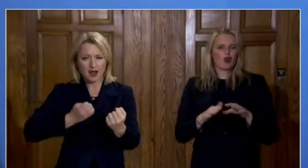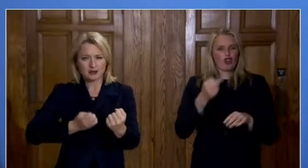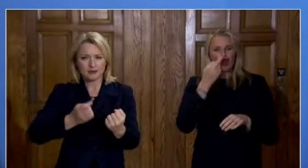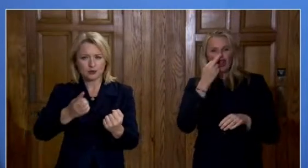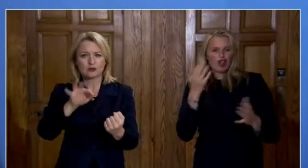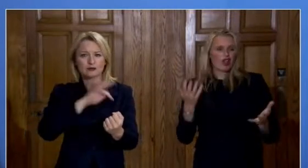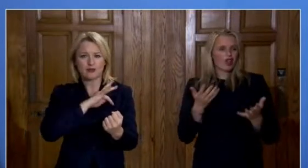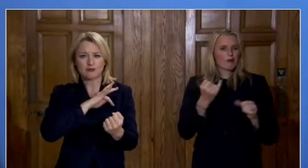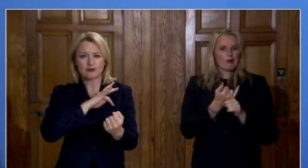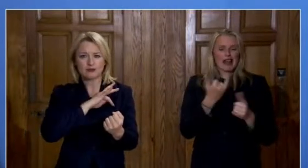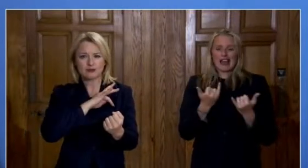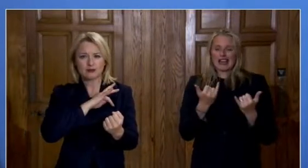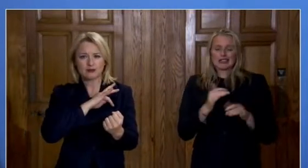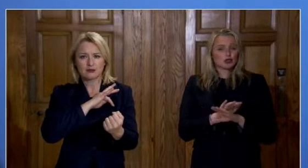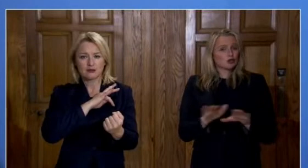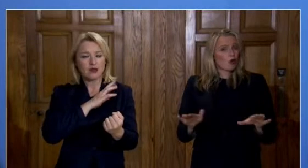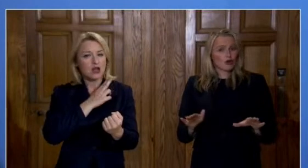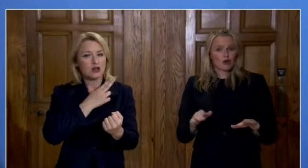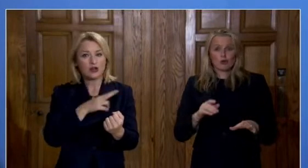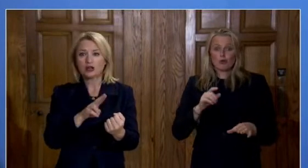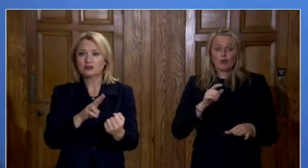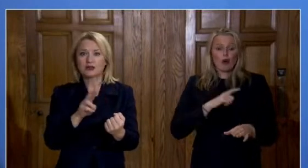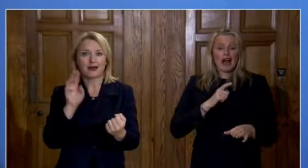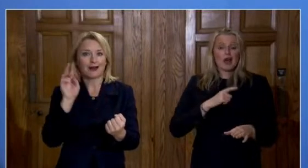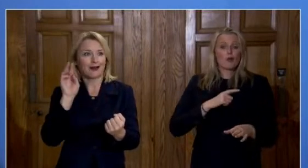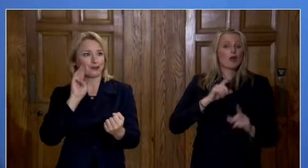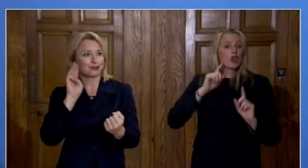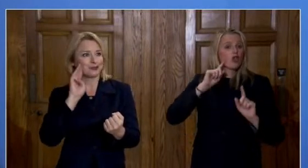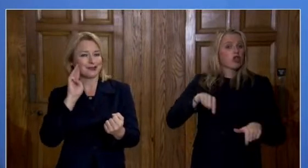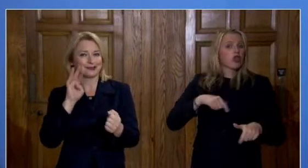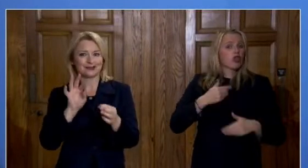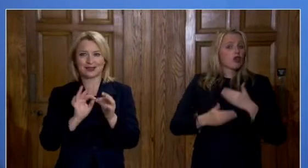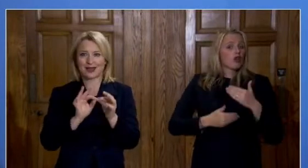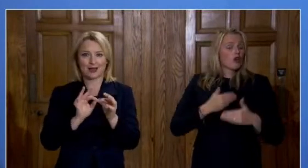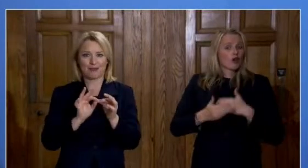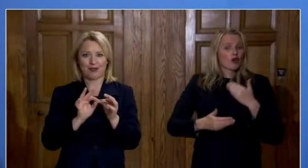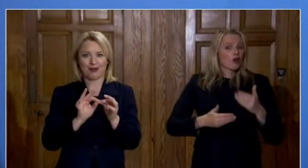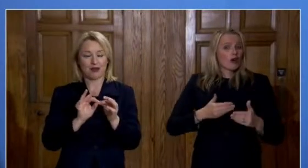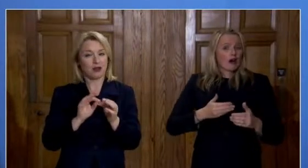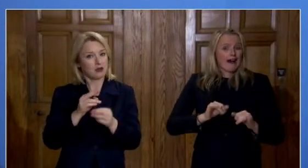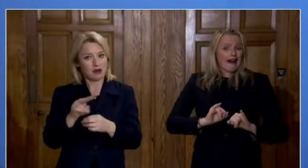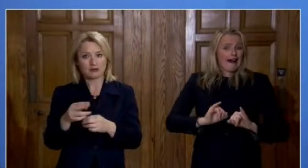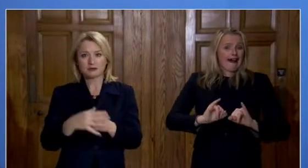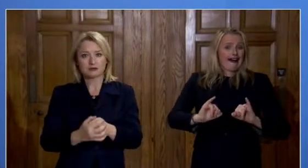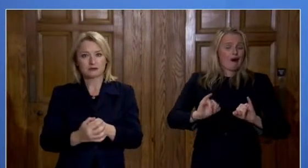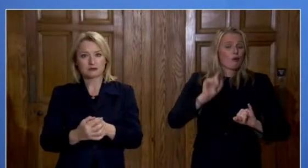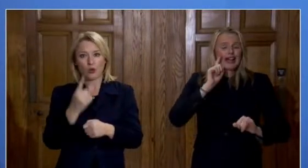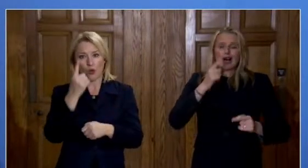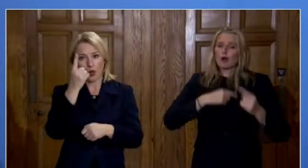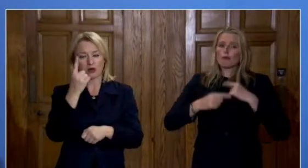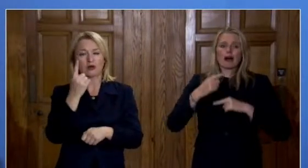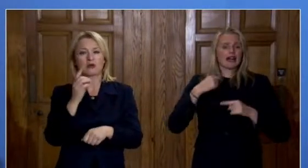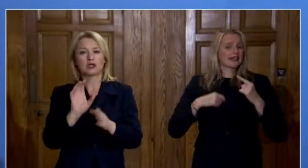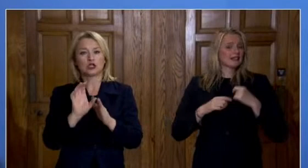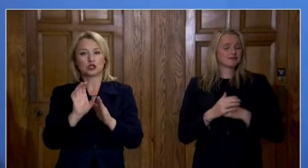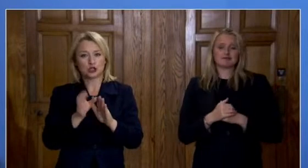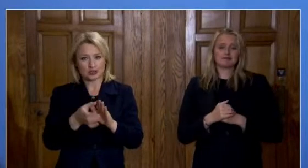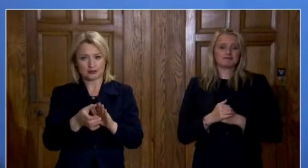Because we will only get one chance to get this right. I'm not going to talk at length today,